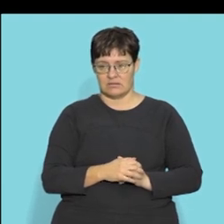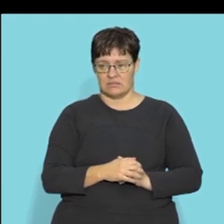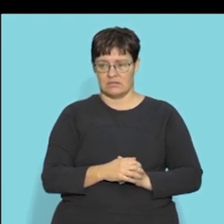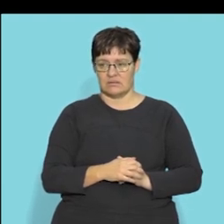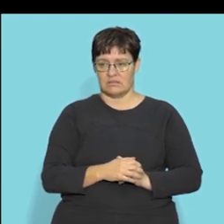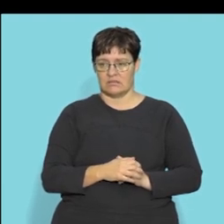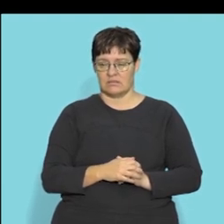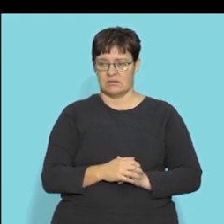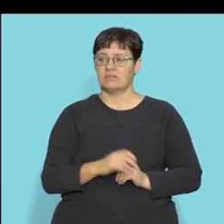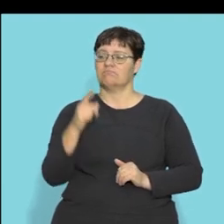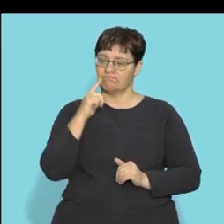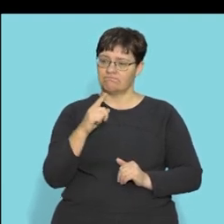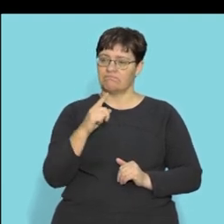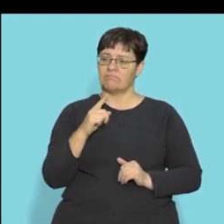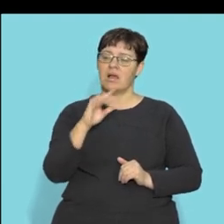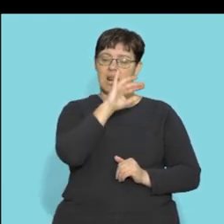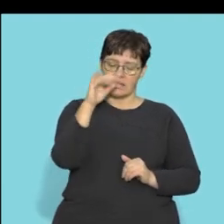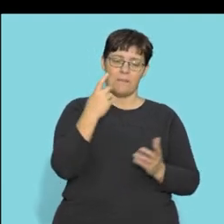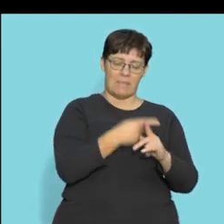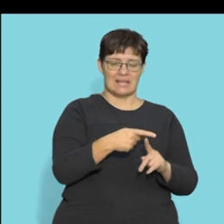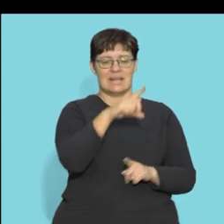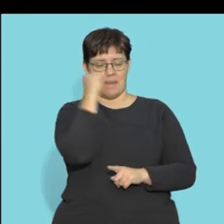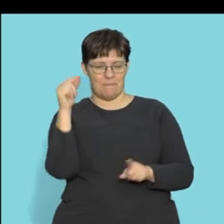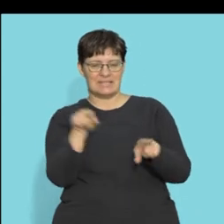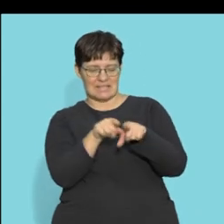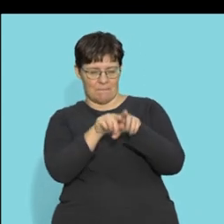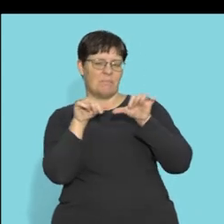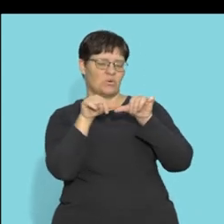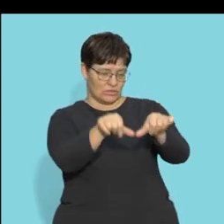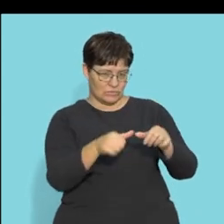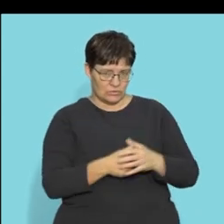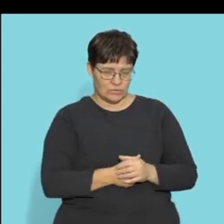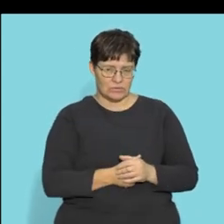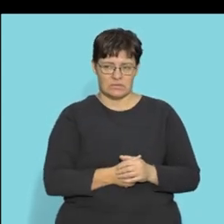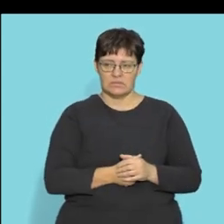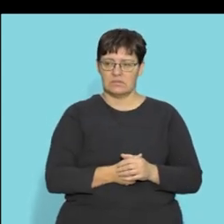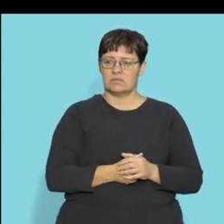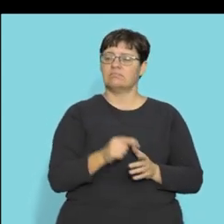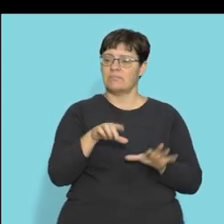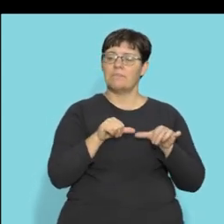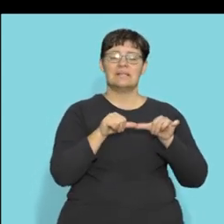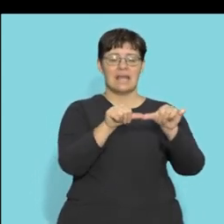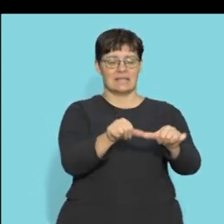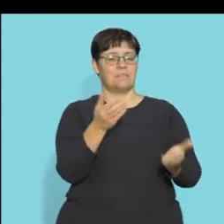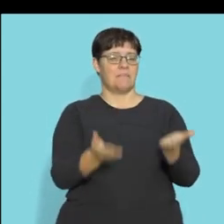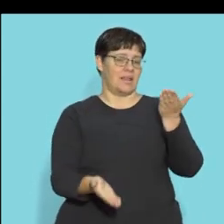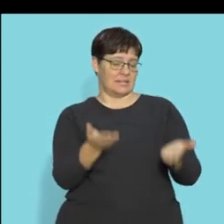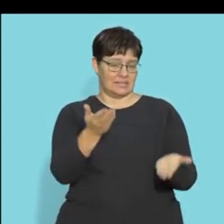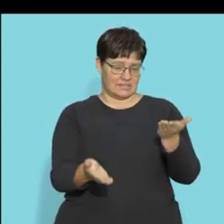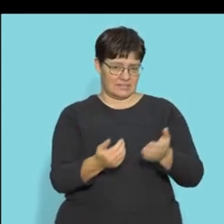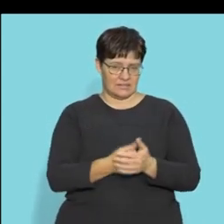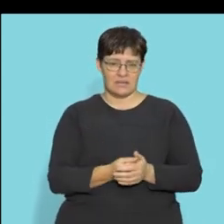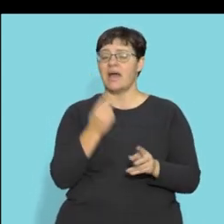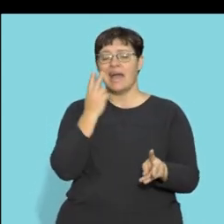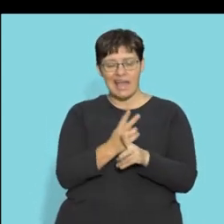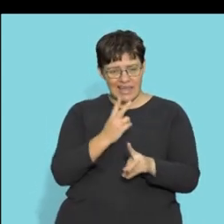right right now the name and letter of the name of the part so it's the same question we're just continuing now d maintains balance